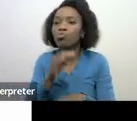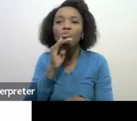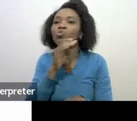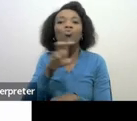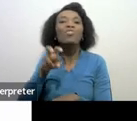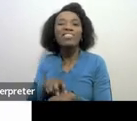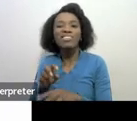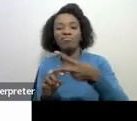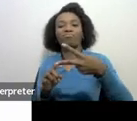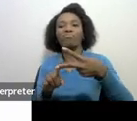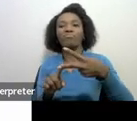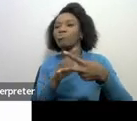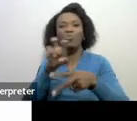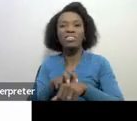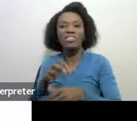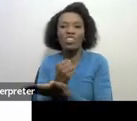second registration